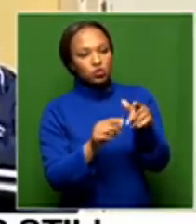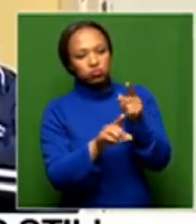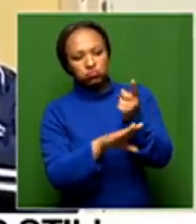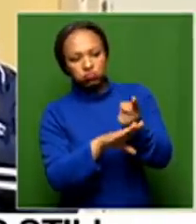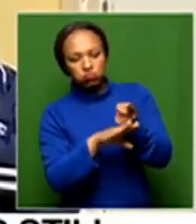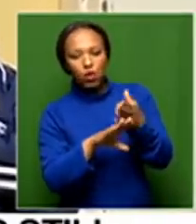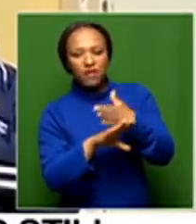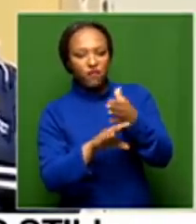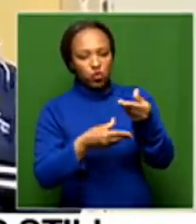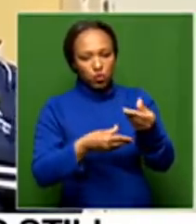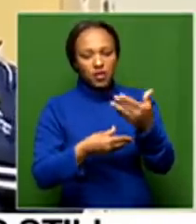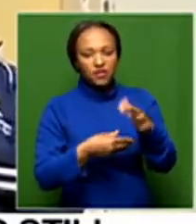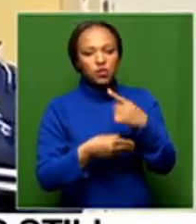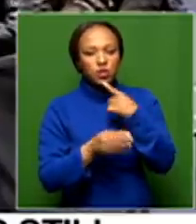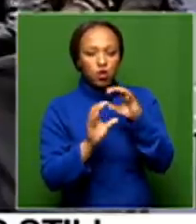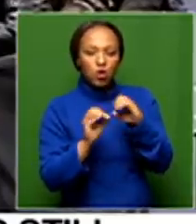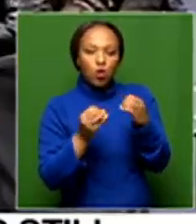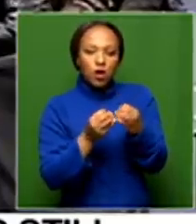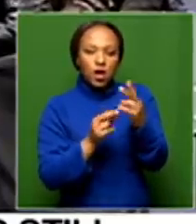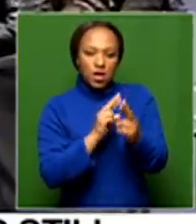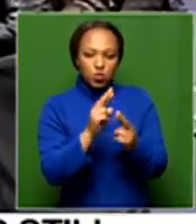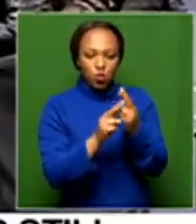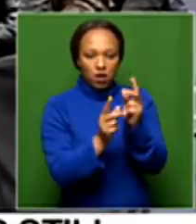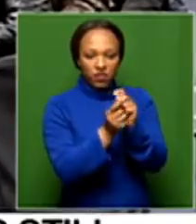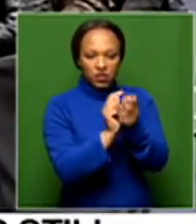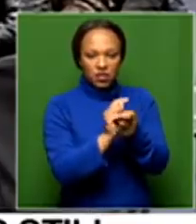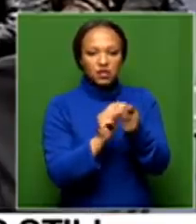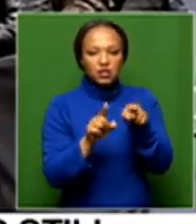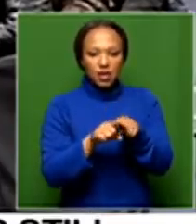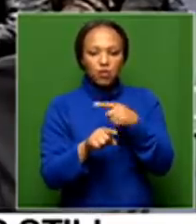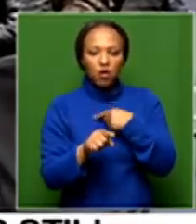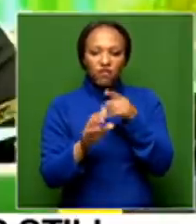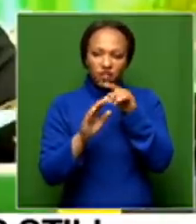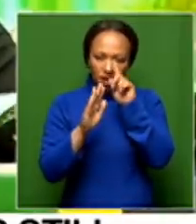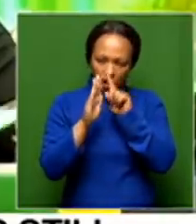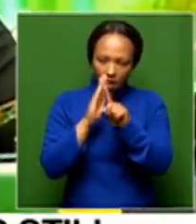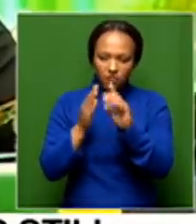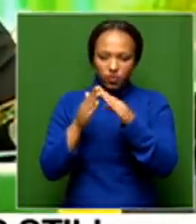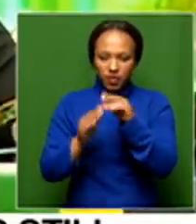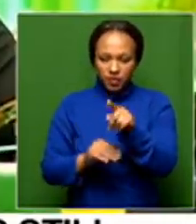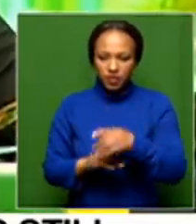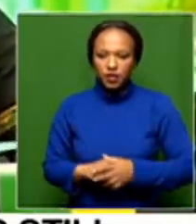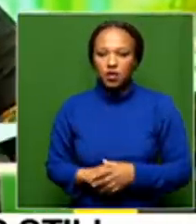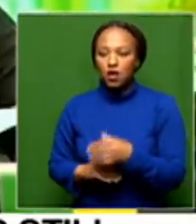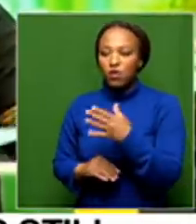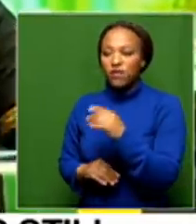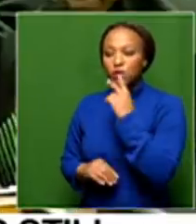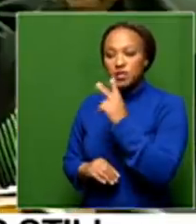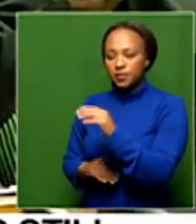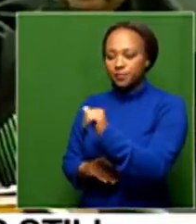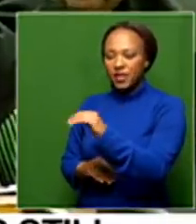own documents around organizational renewal and through the eye of the needle. Yeah. And we already saw the SGA, Isma Khashule,